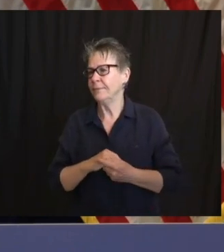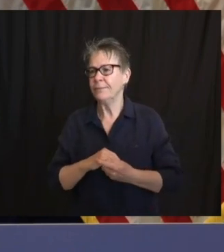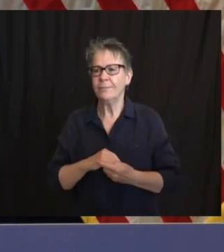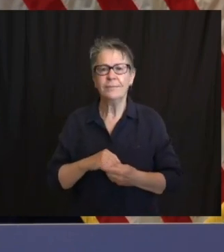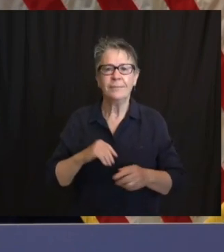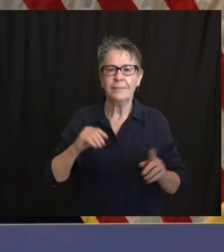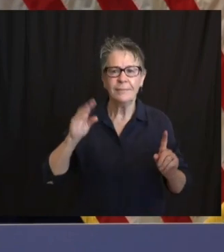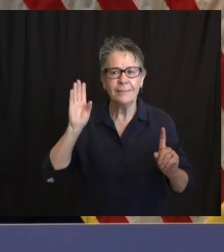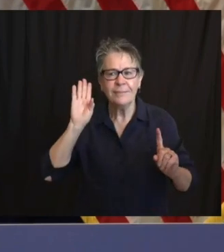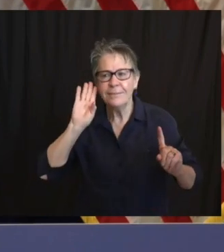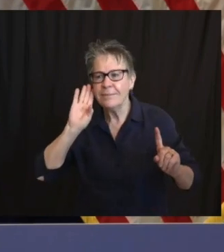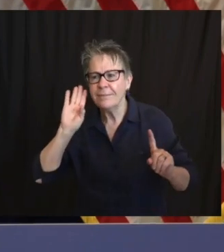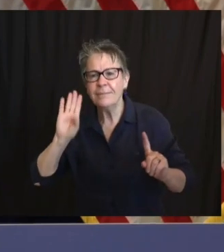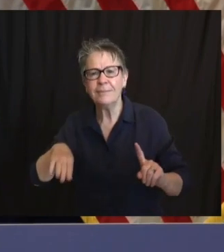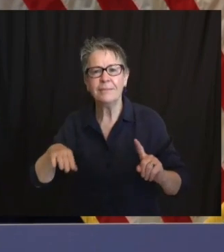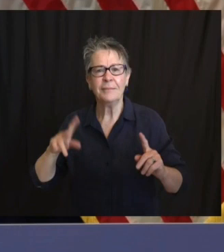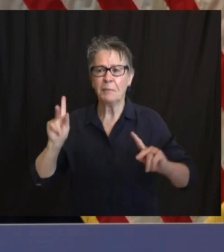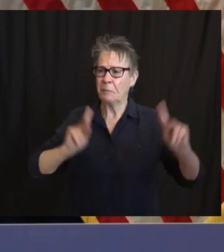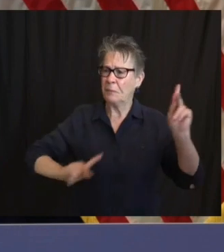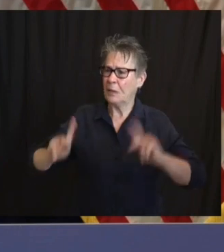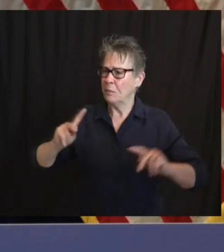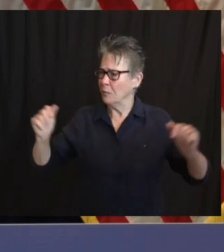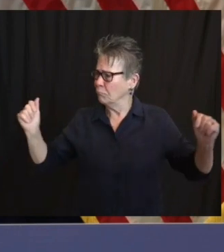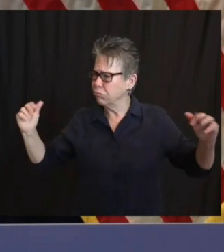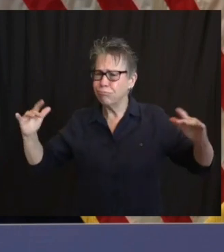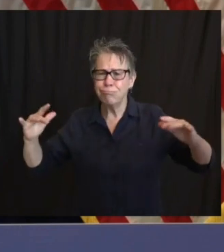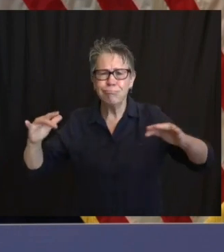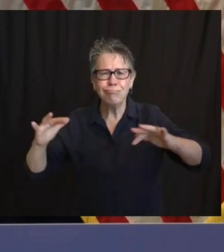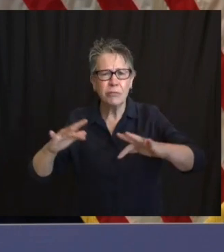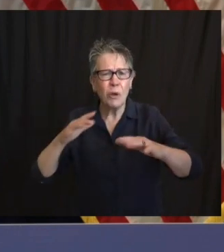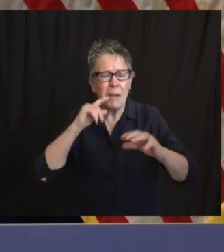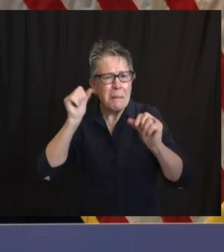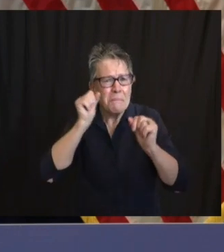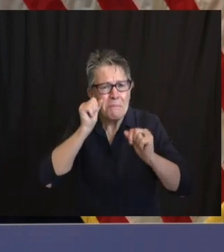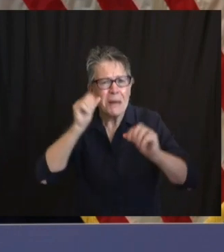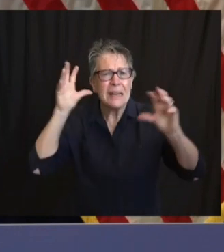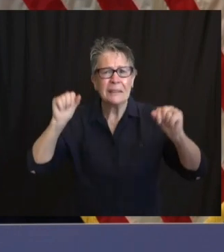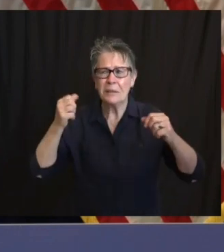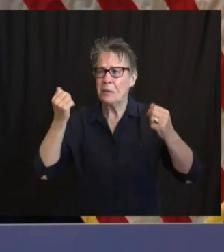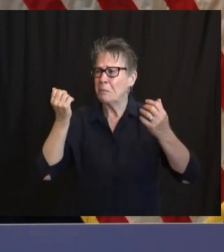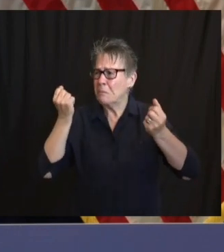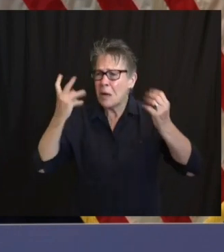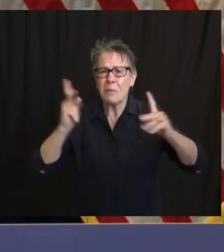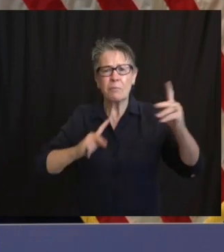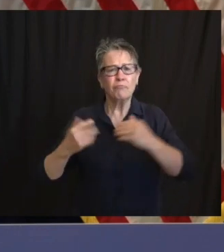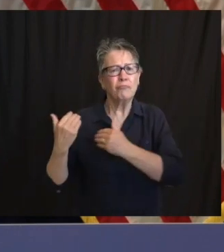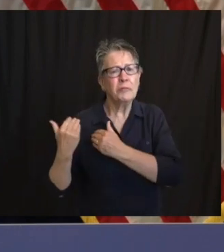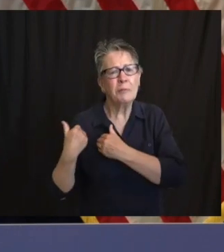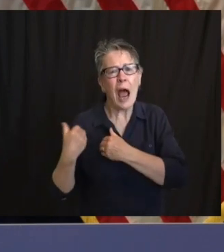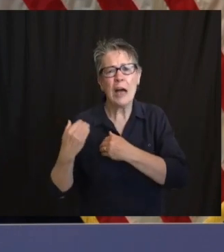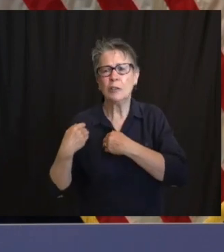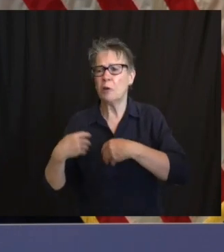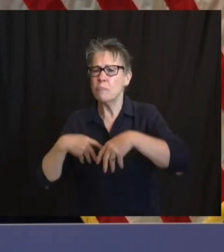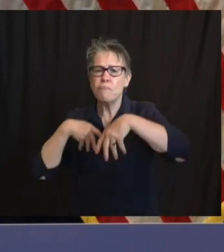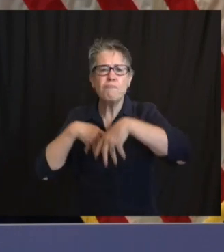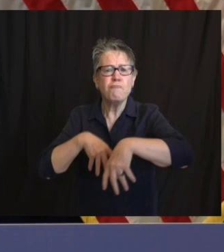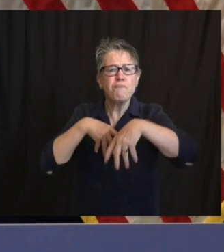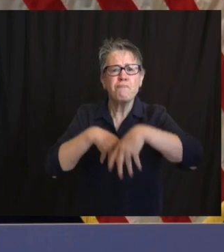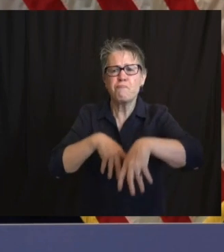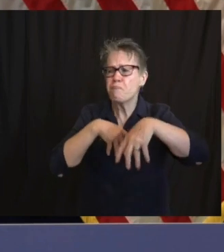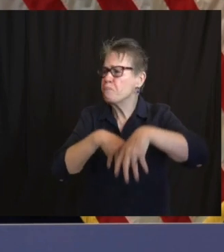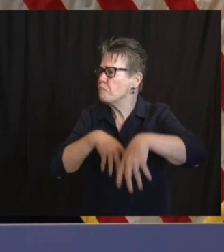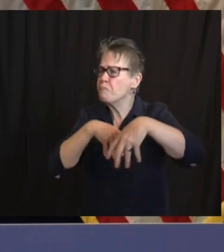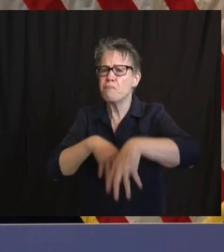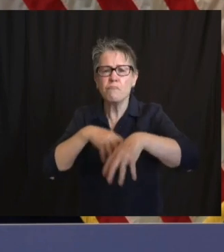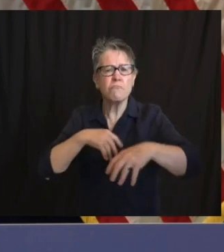who are doing every responsible thing, who are in there for the right reasons, who are sick and tired and fed up, mad as hell and not going to